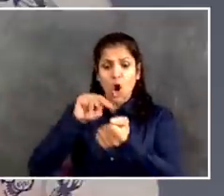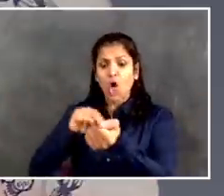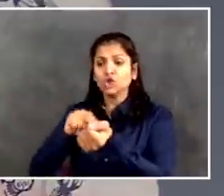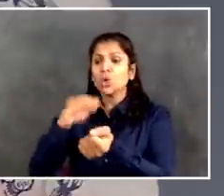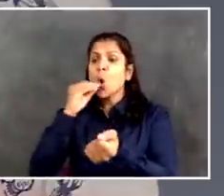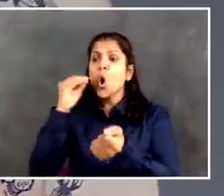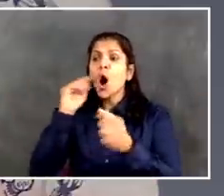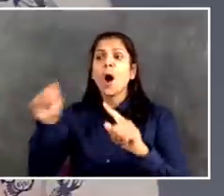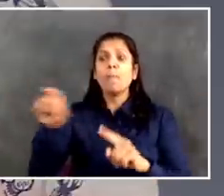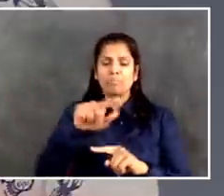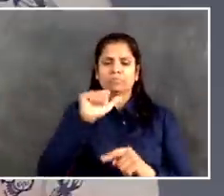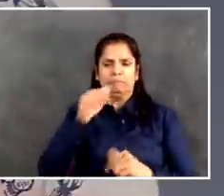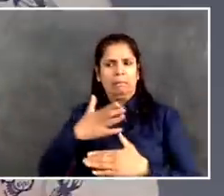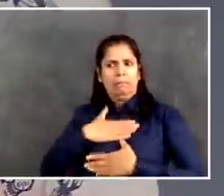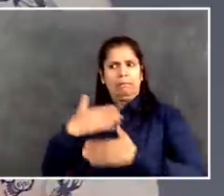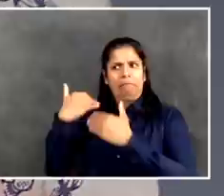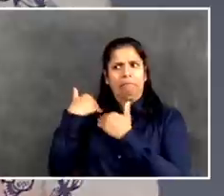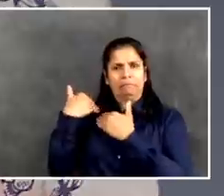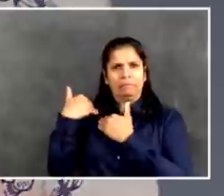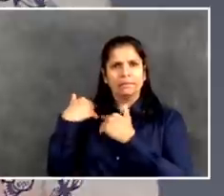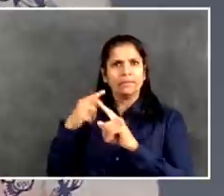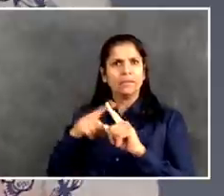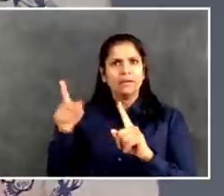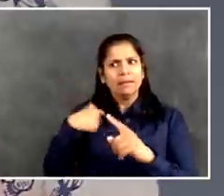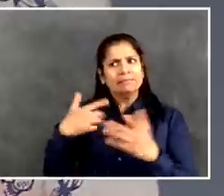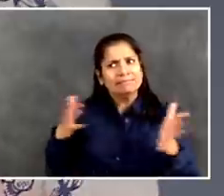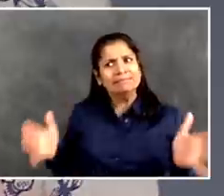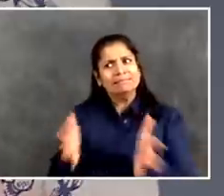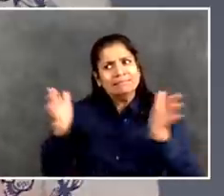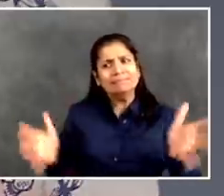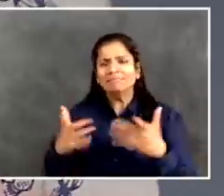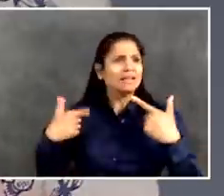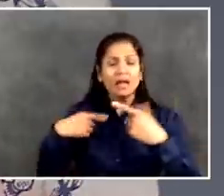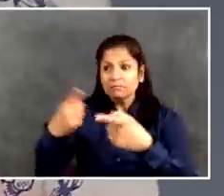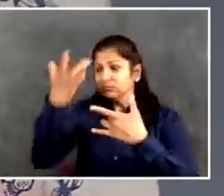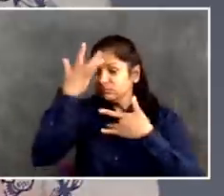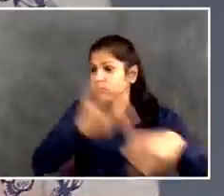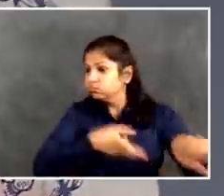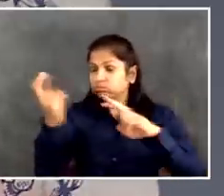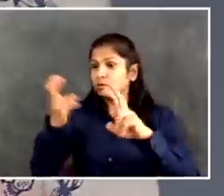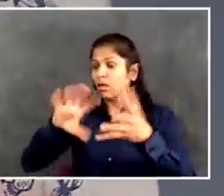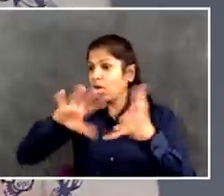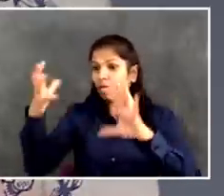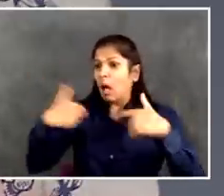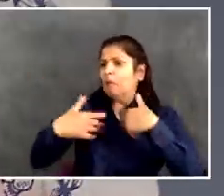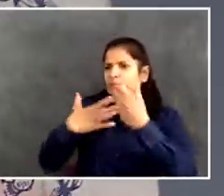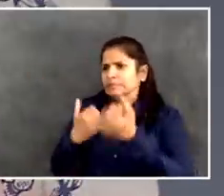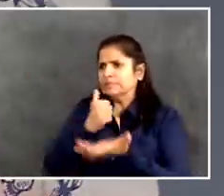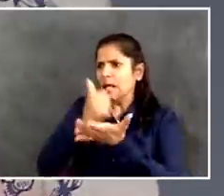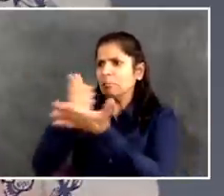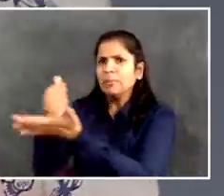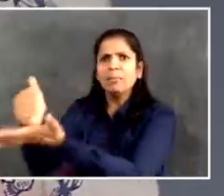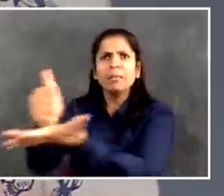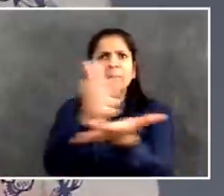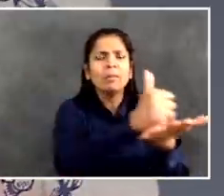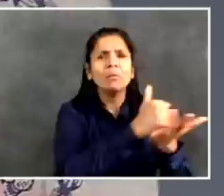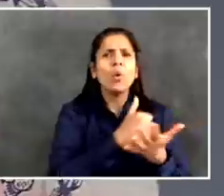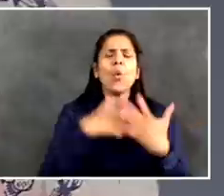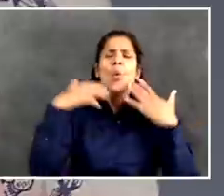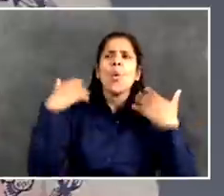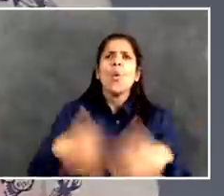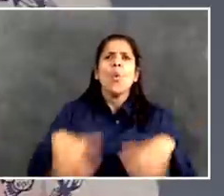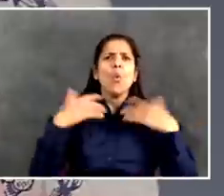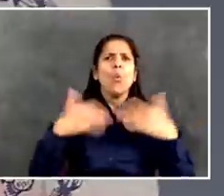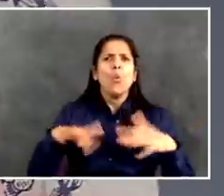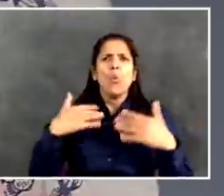to deal with this crisis and to protect these seniors who are in danger. In terms of figuring out, you know, if there's a specific